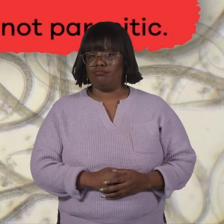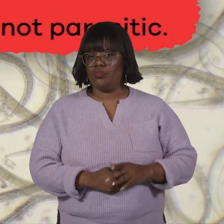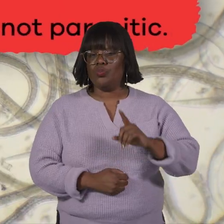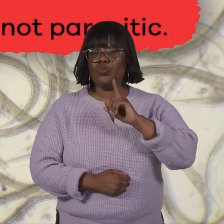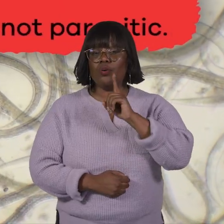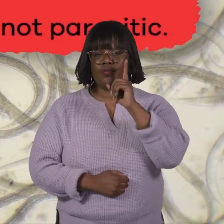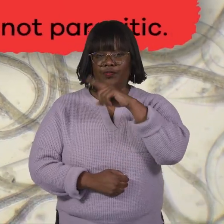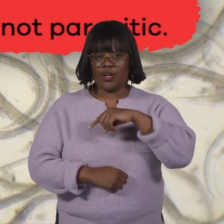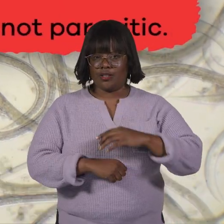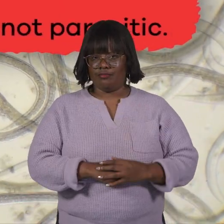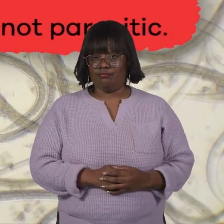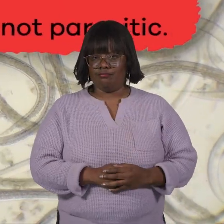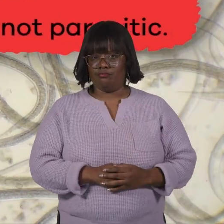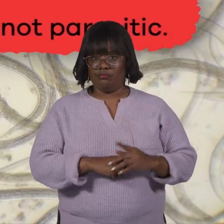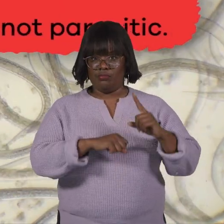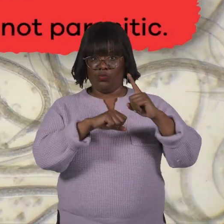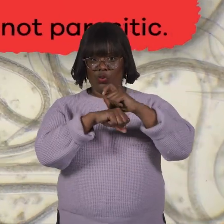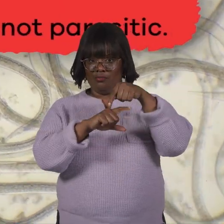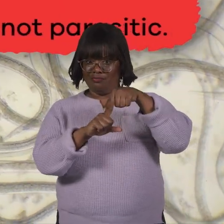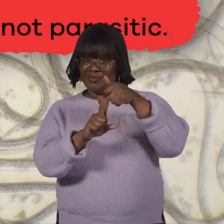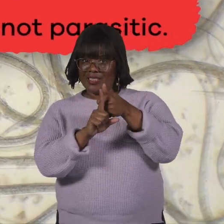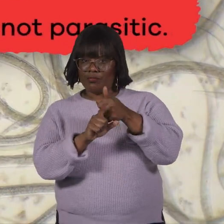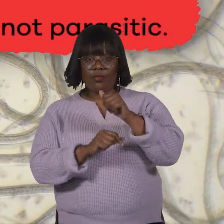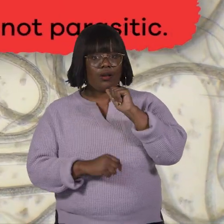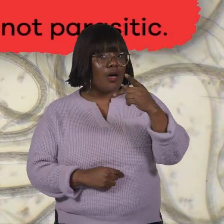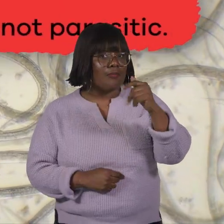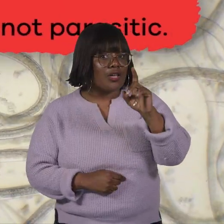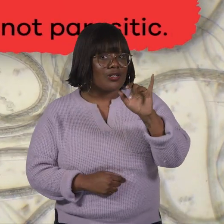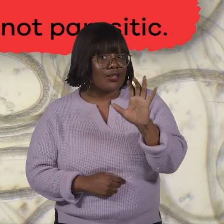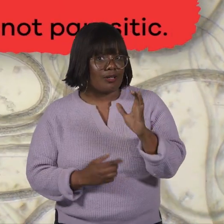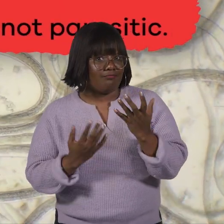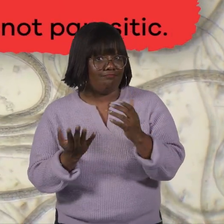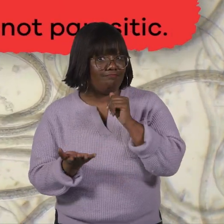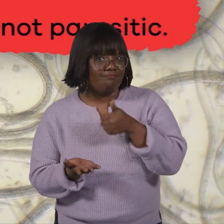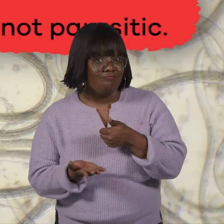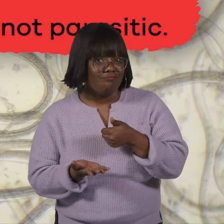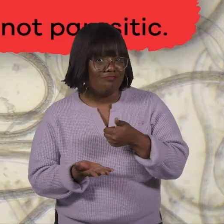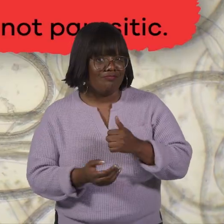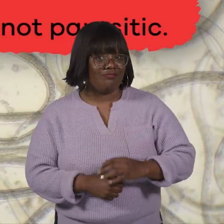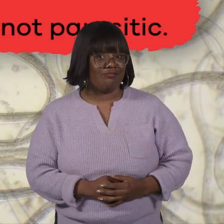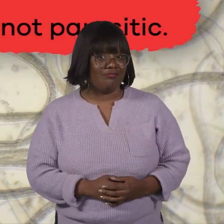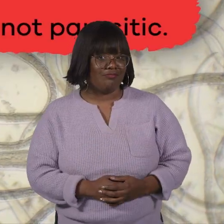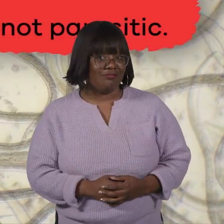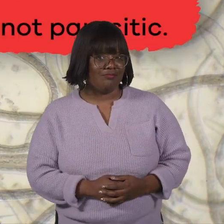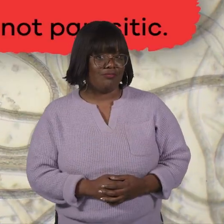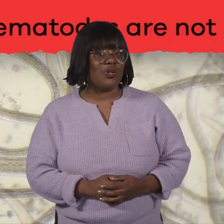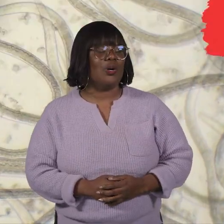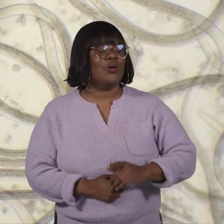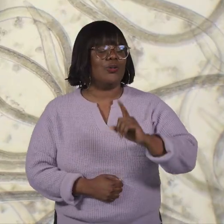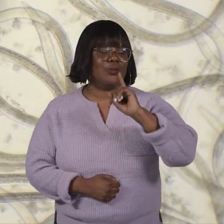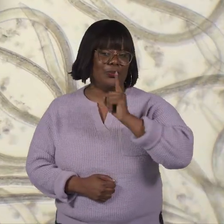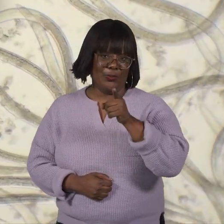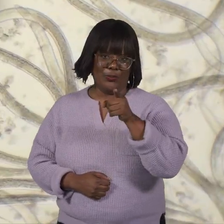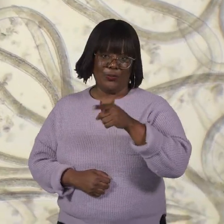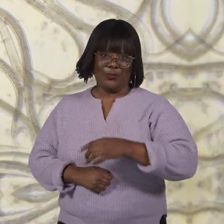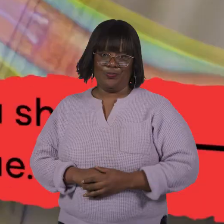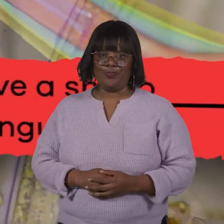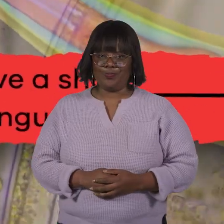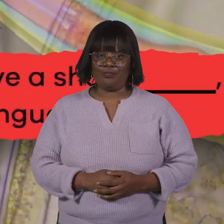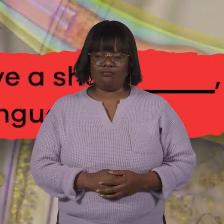True or false? Most known nematodes are not parasitic. True.